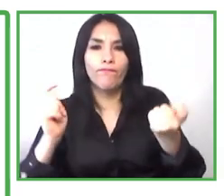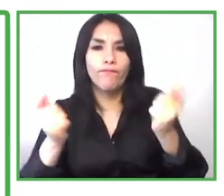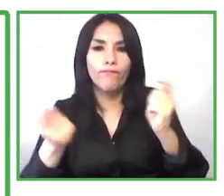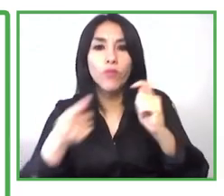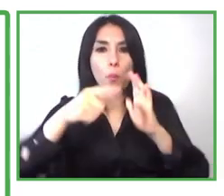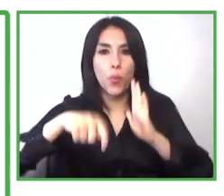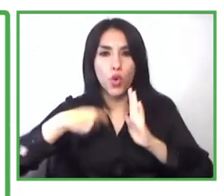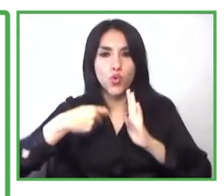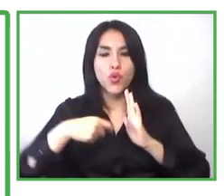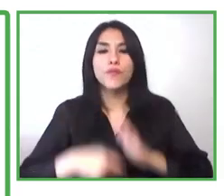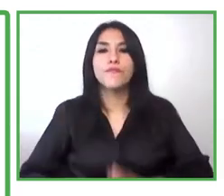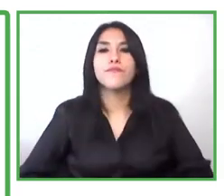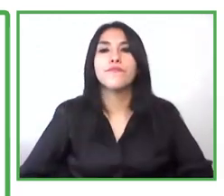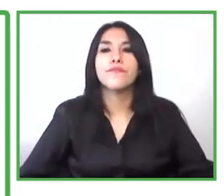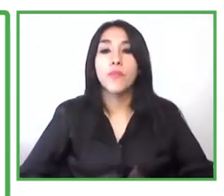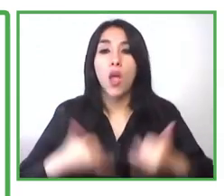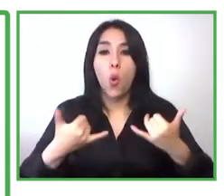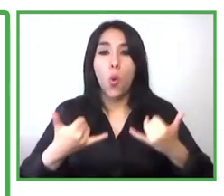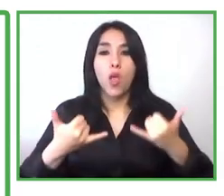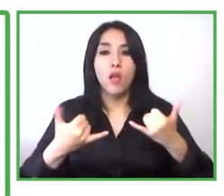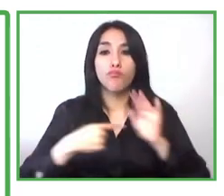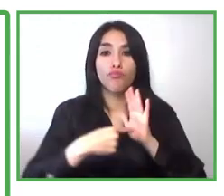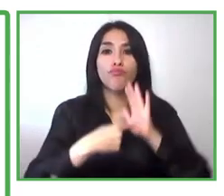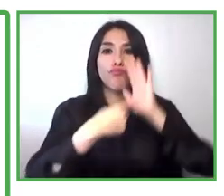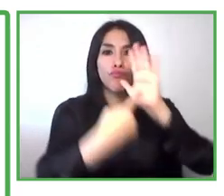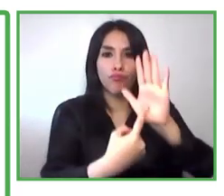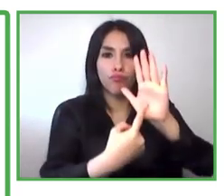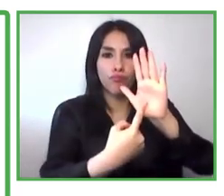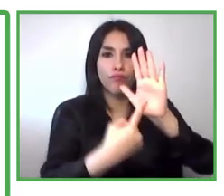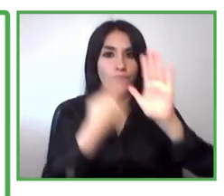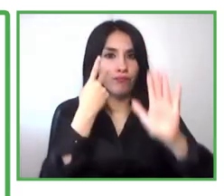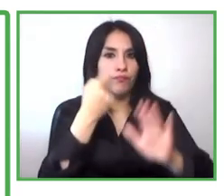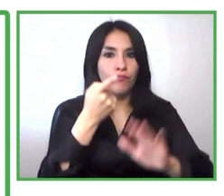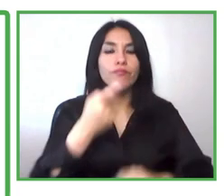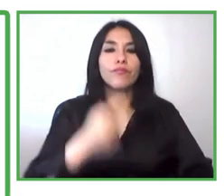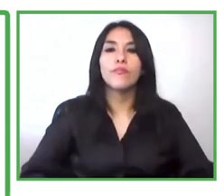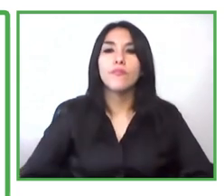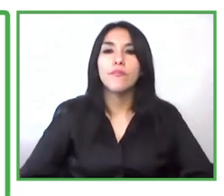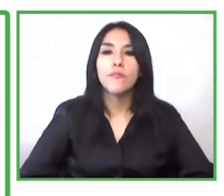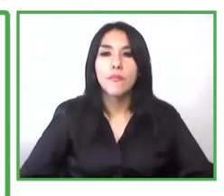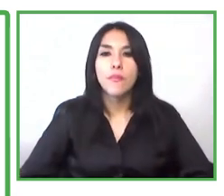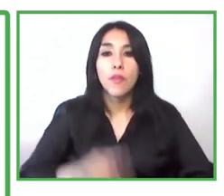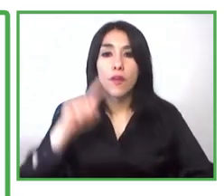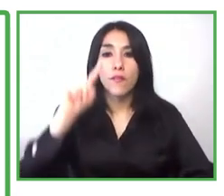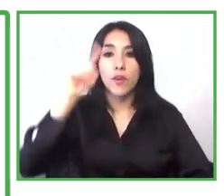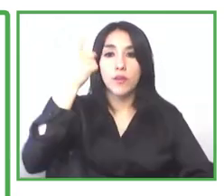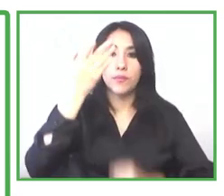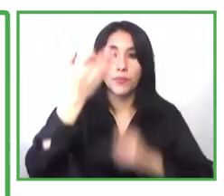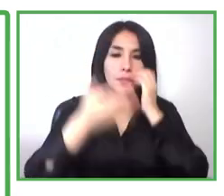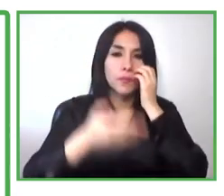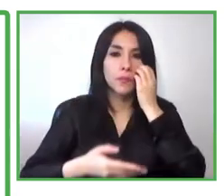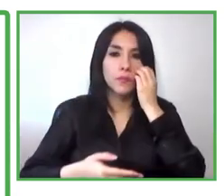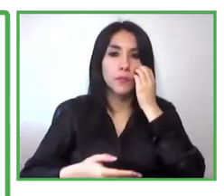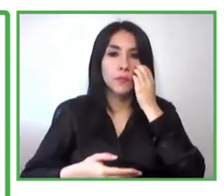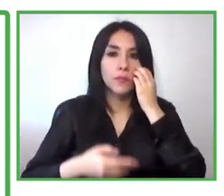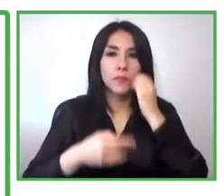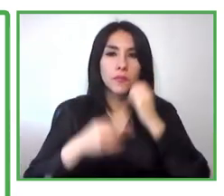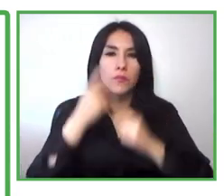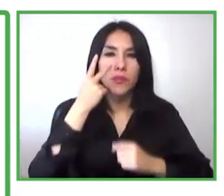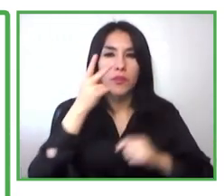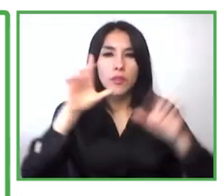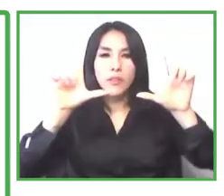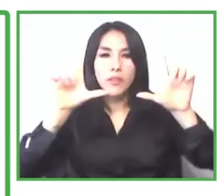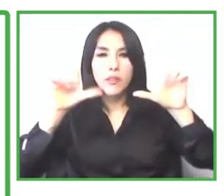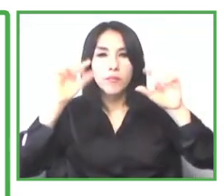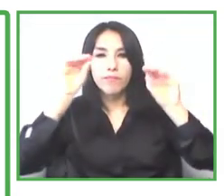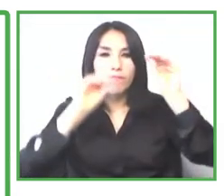ventures that we selected in this project the first of all is called chicharrones uh gran pradera